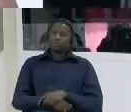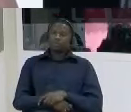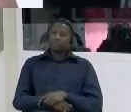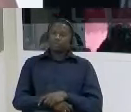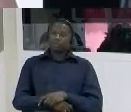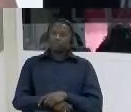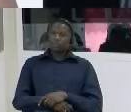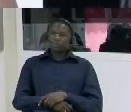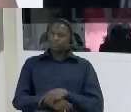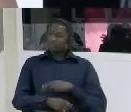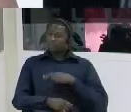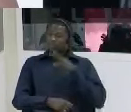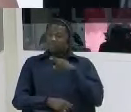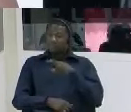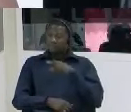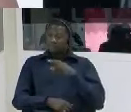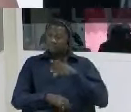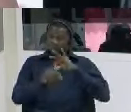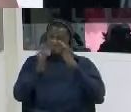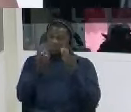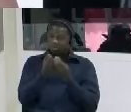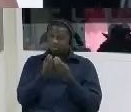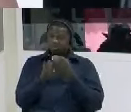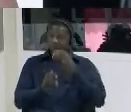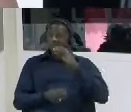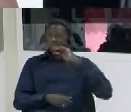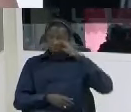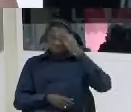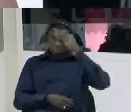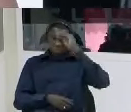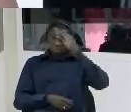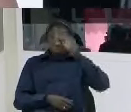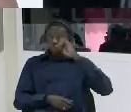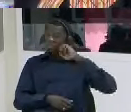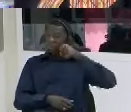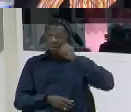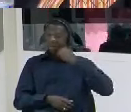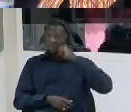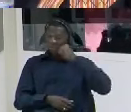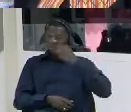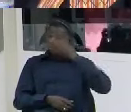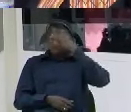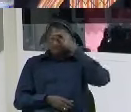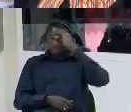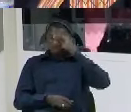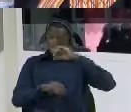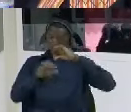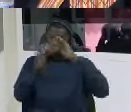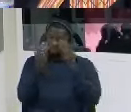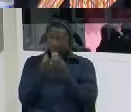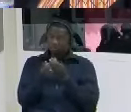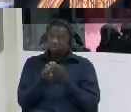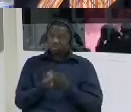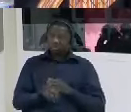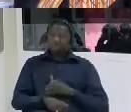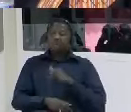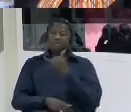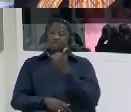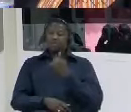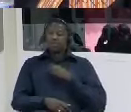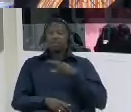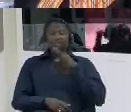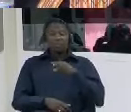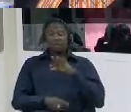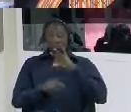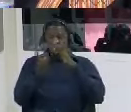uh black boys yes that is the same team of black blast by comprised of tumultamba this time tumultamba was part of them